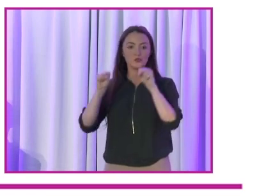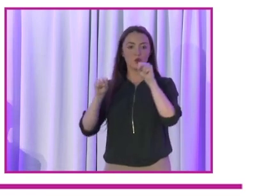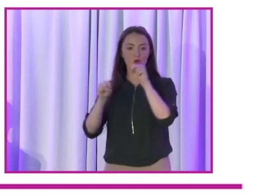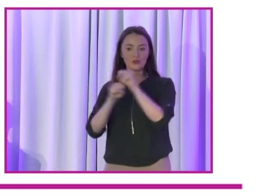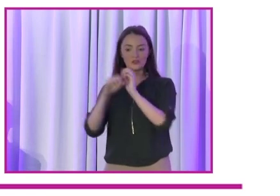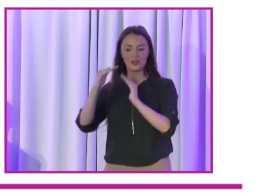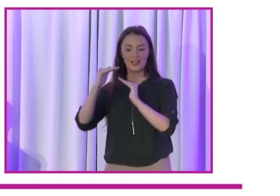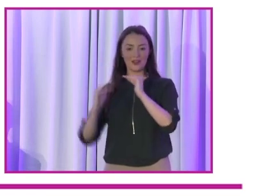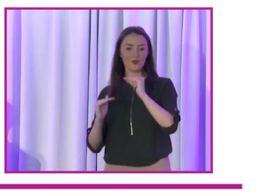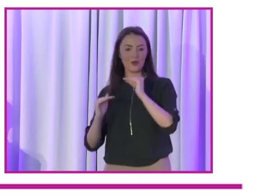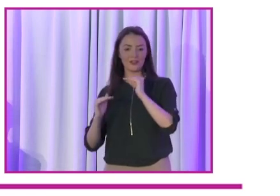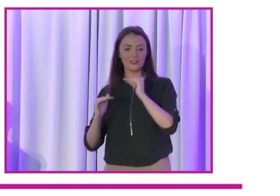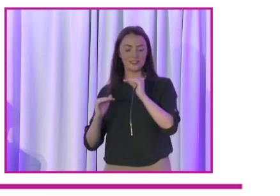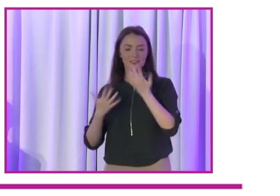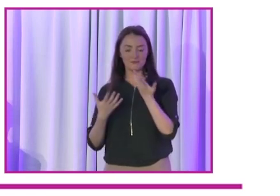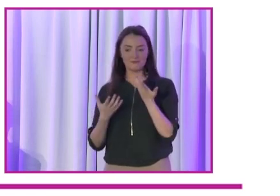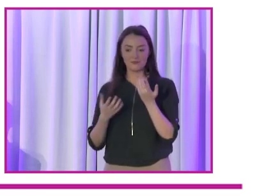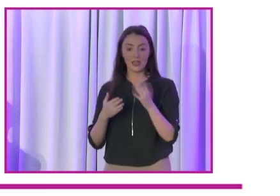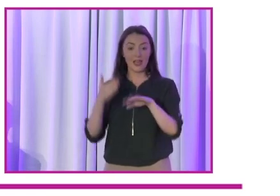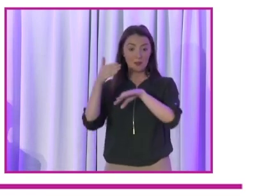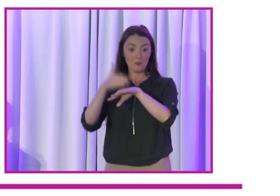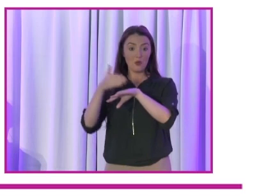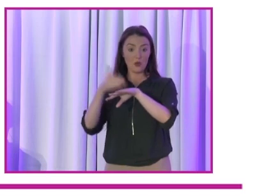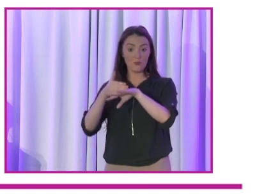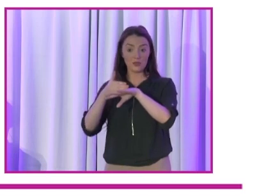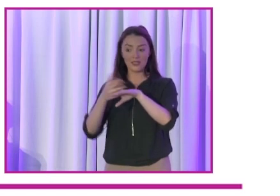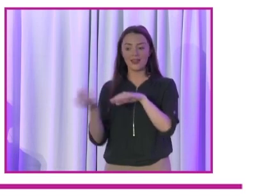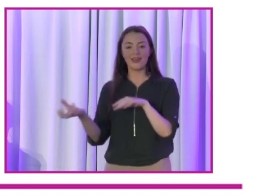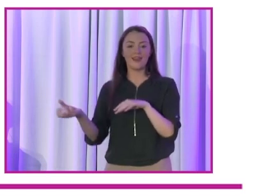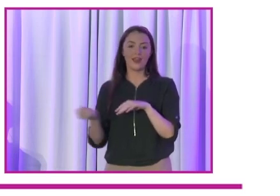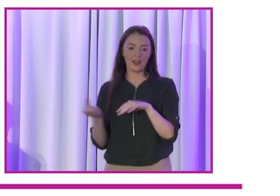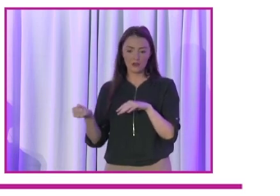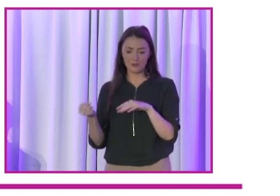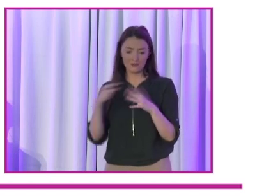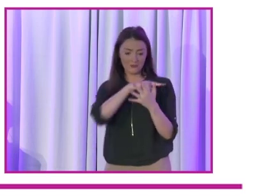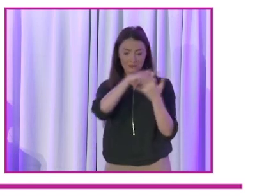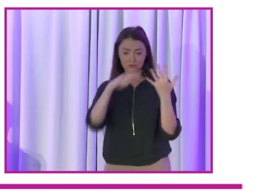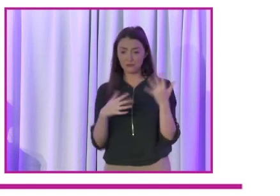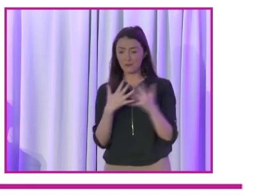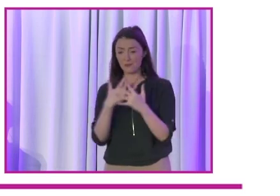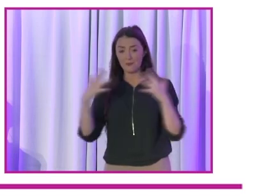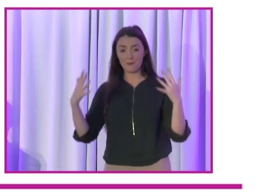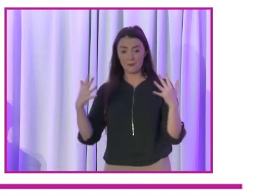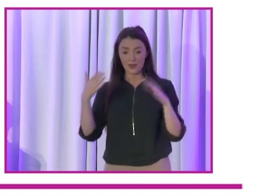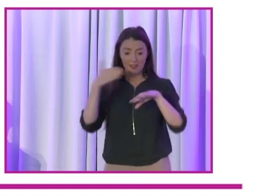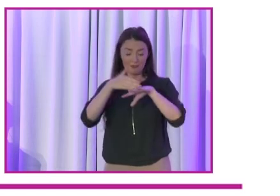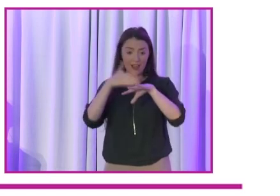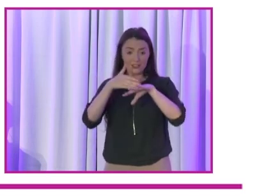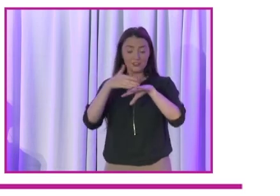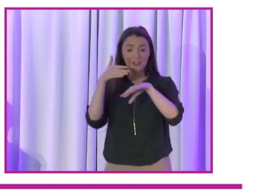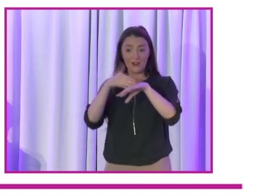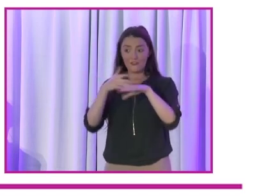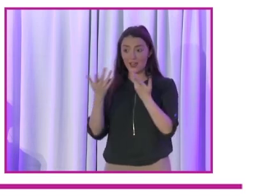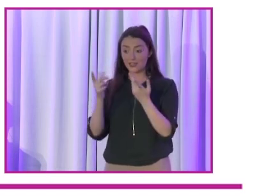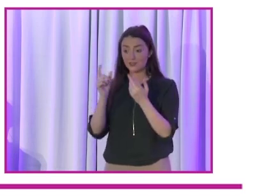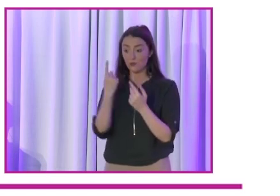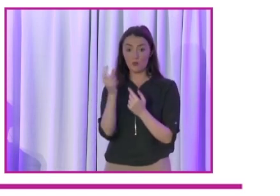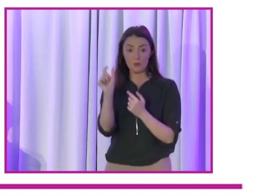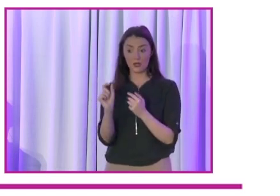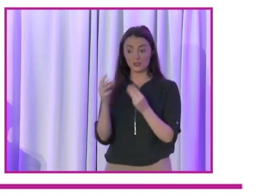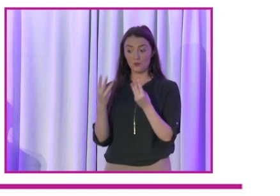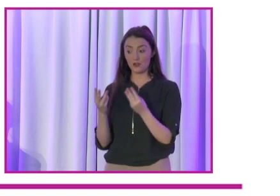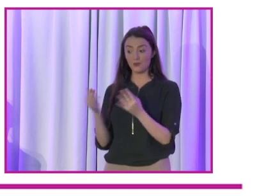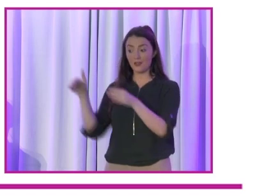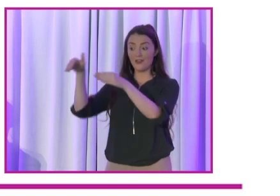education and employment and in income are huge factors that impact on a person running for election,